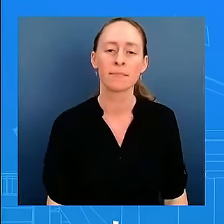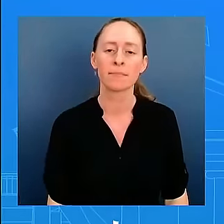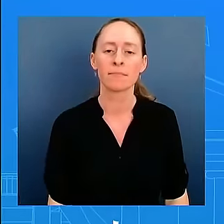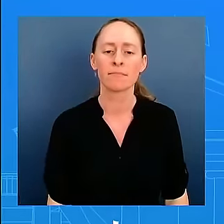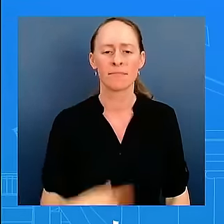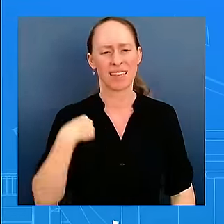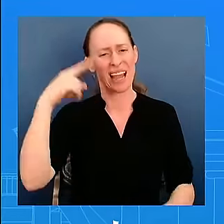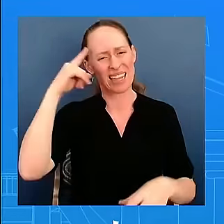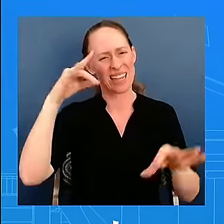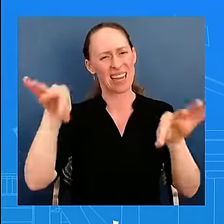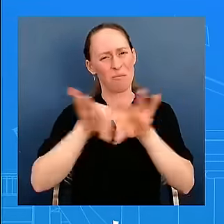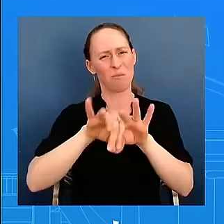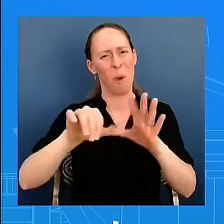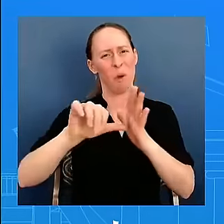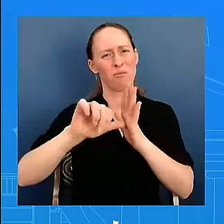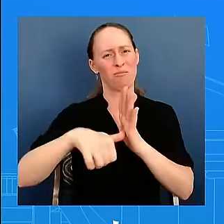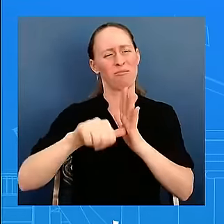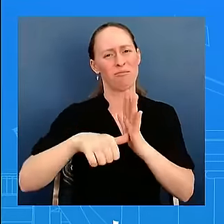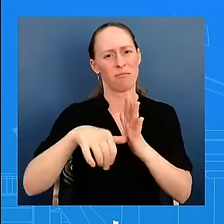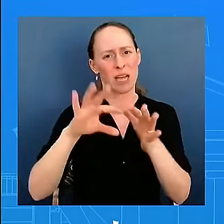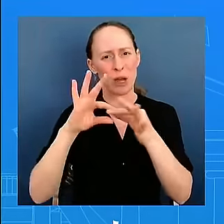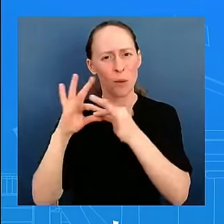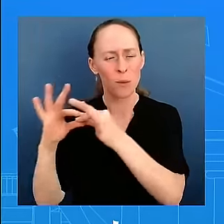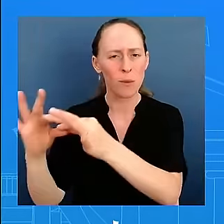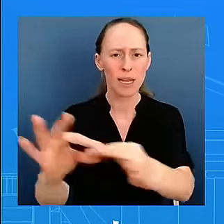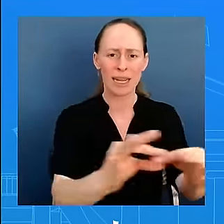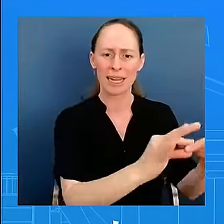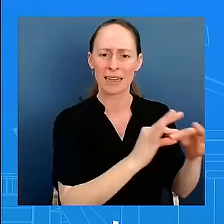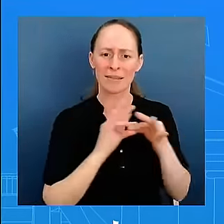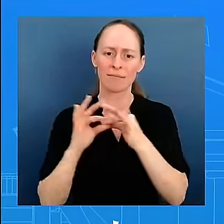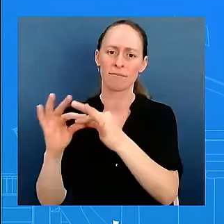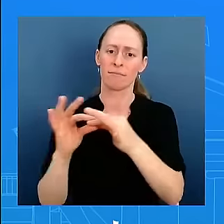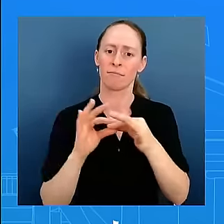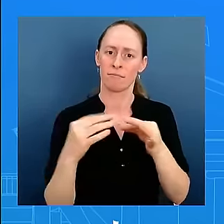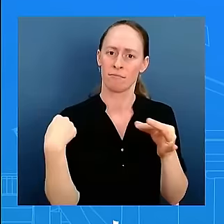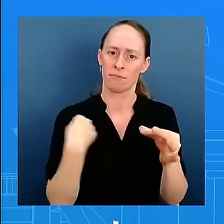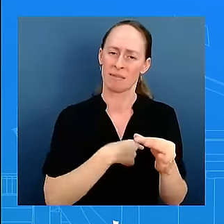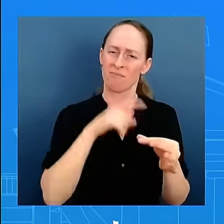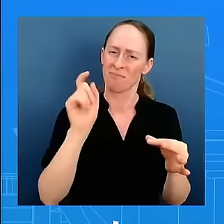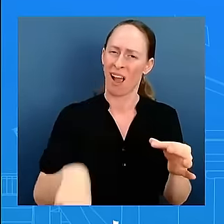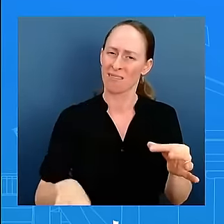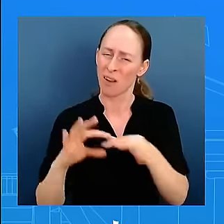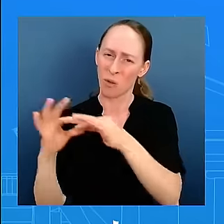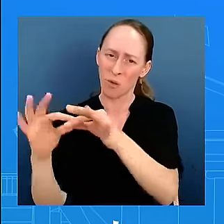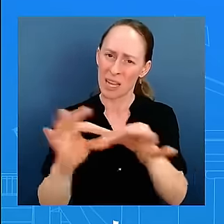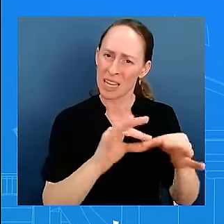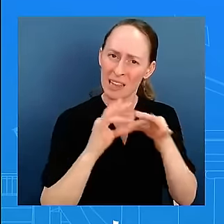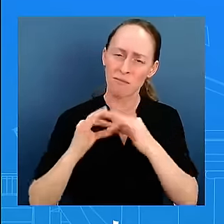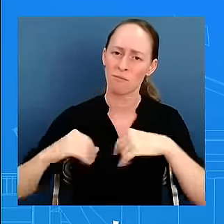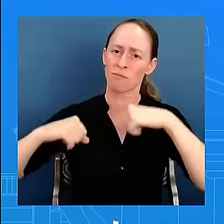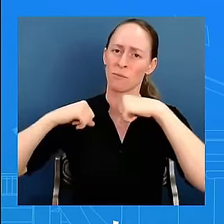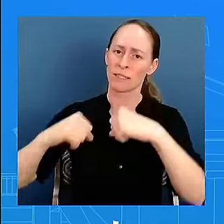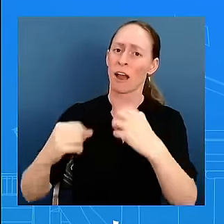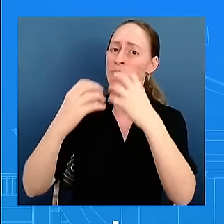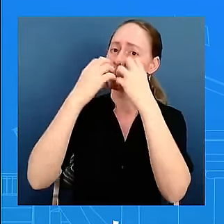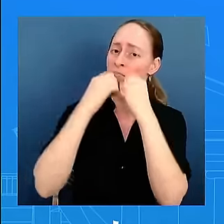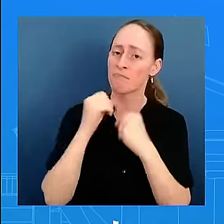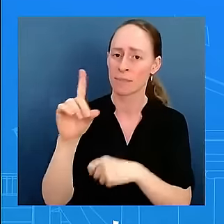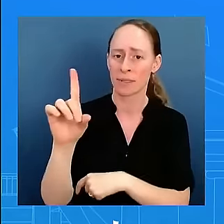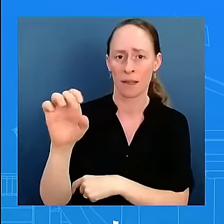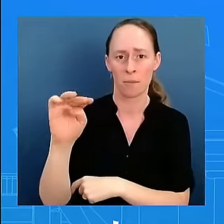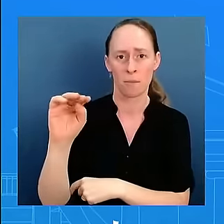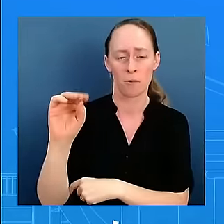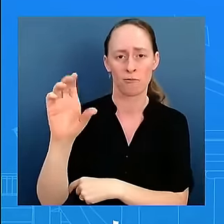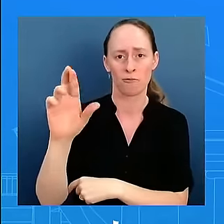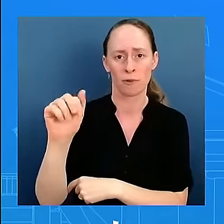we're unified as a country and he called on the country to come together that is something that that is a that is a theme